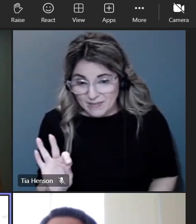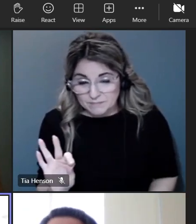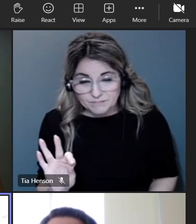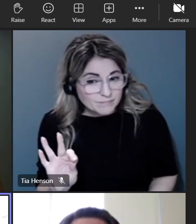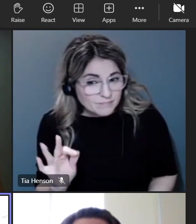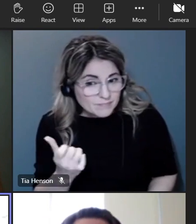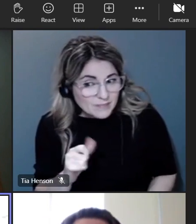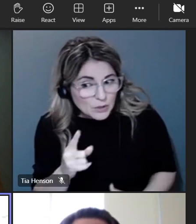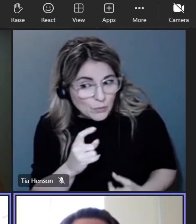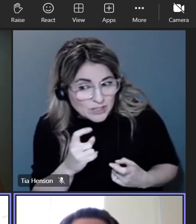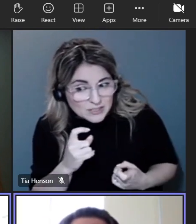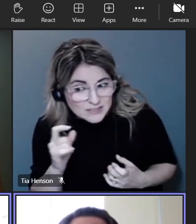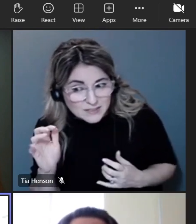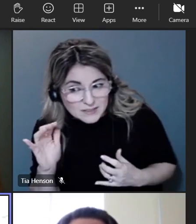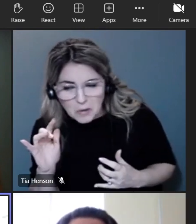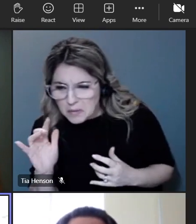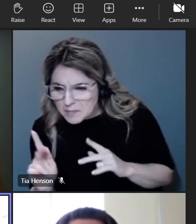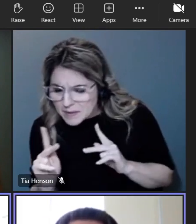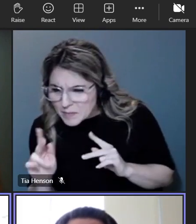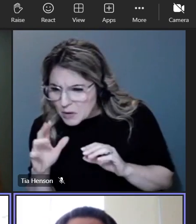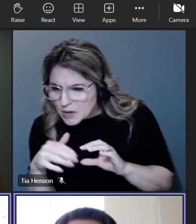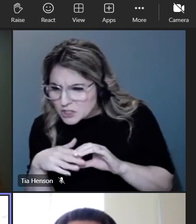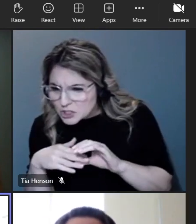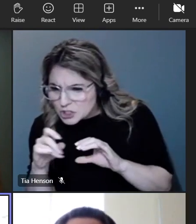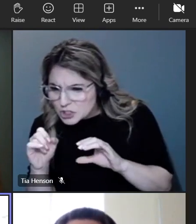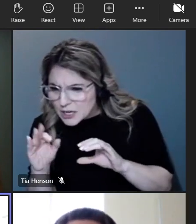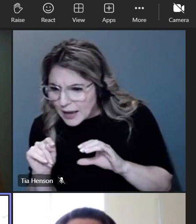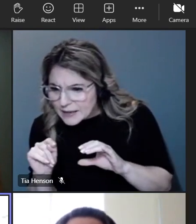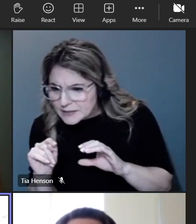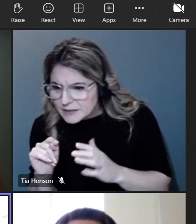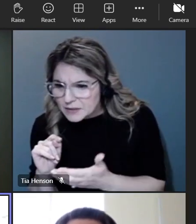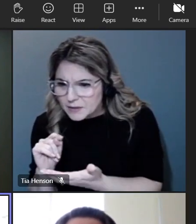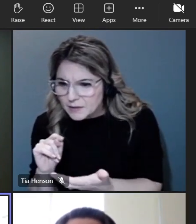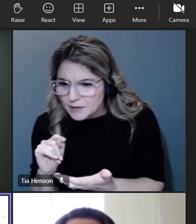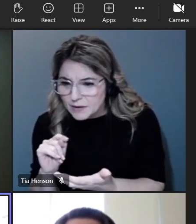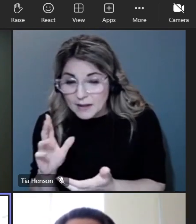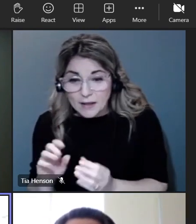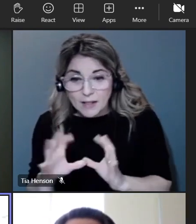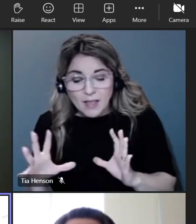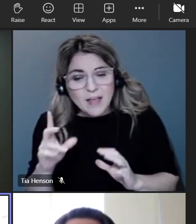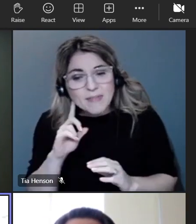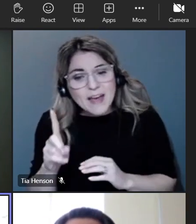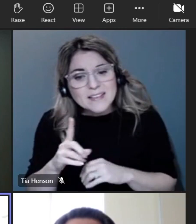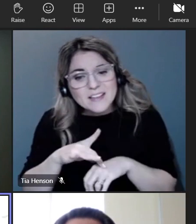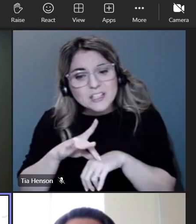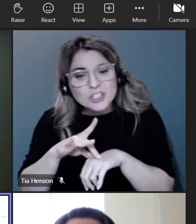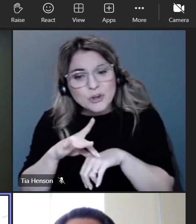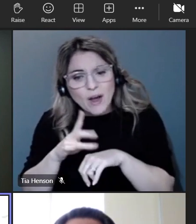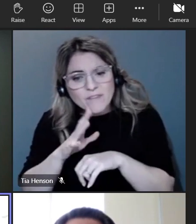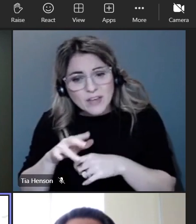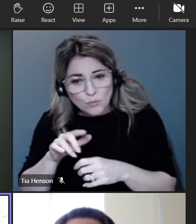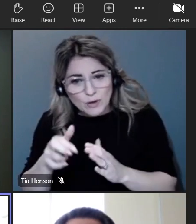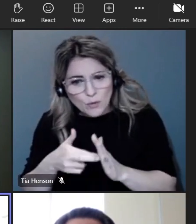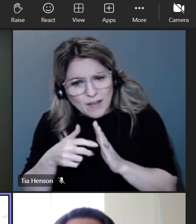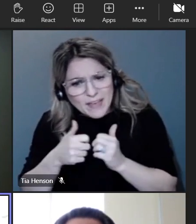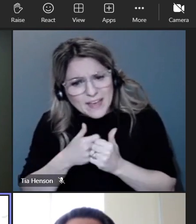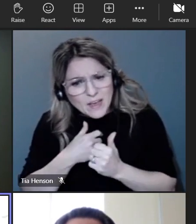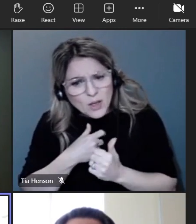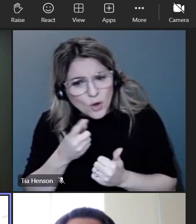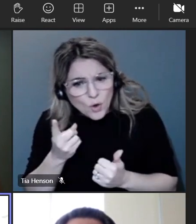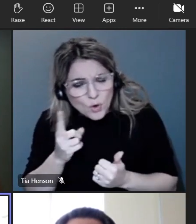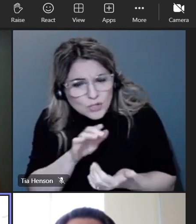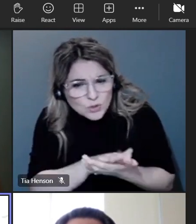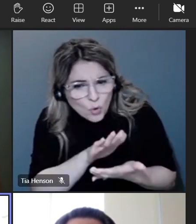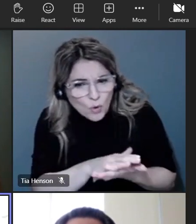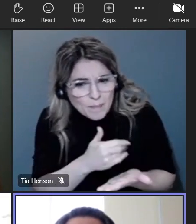there's a couple coming in there there i don't want to miss it um just a clarification are the geographic requirements based on residency or